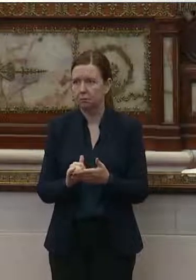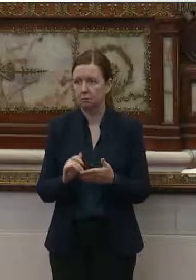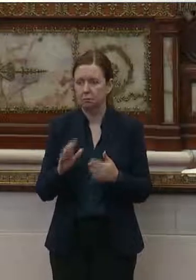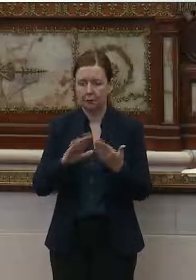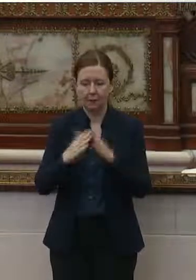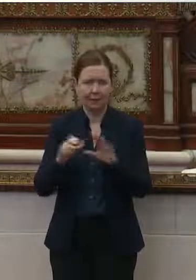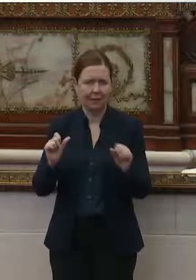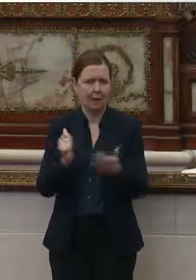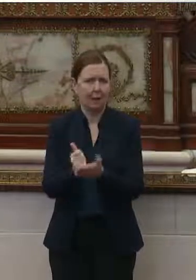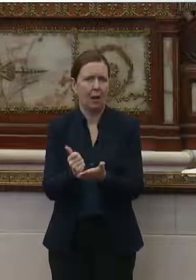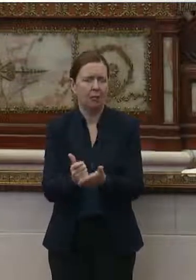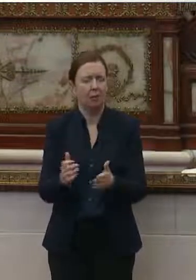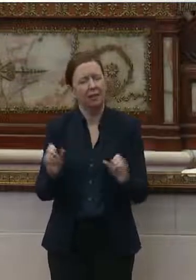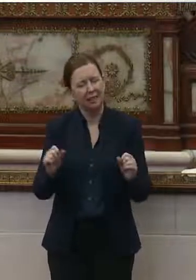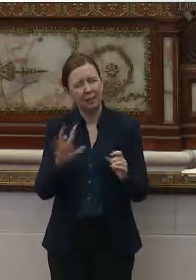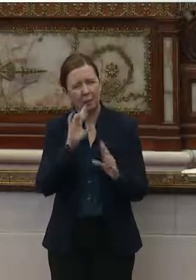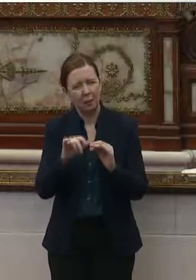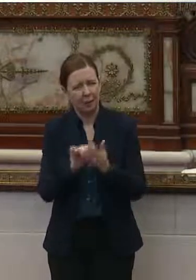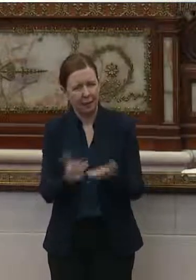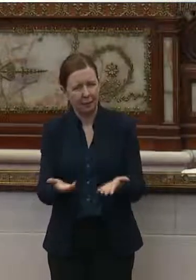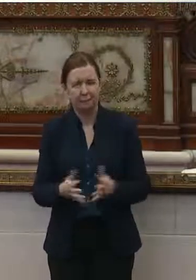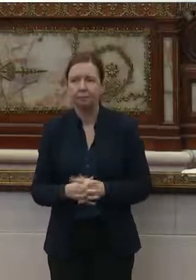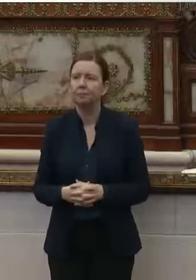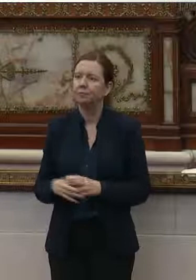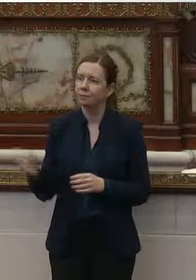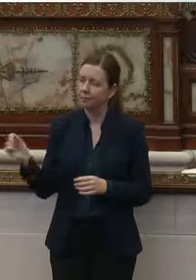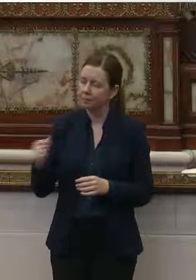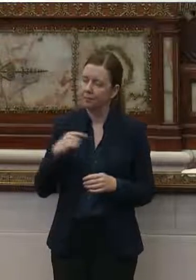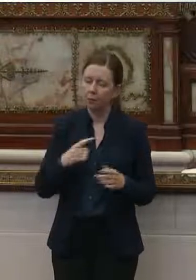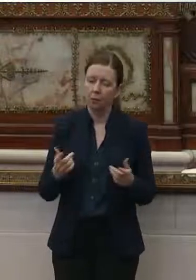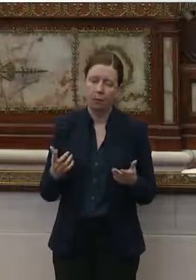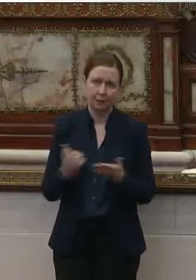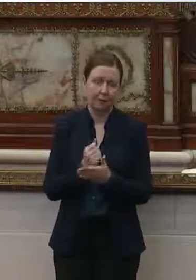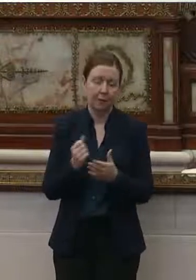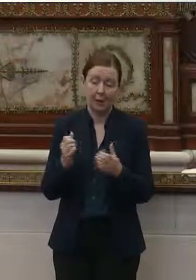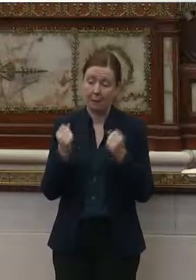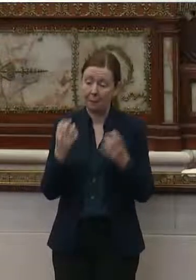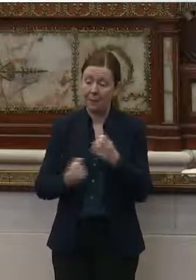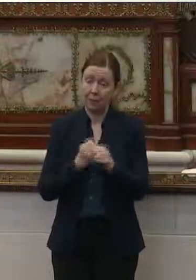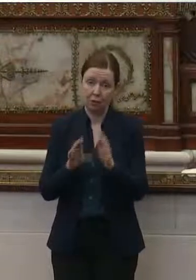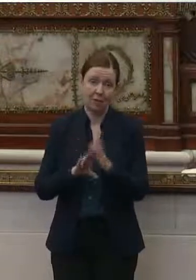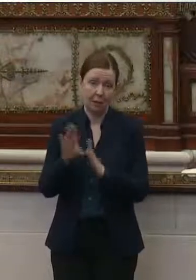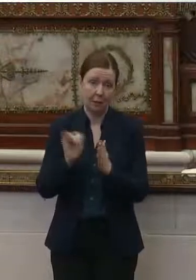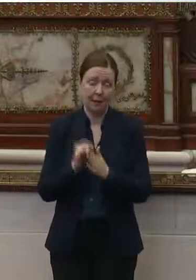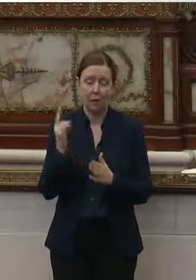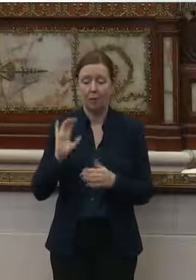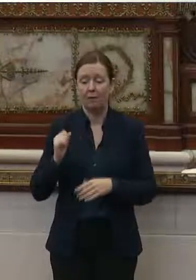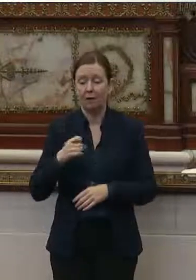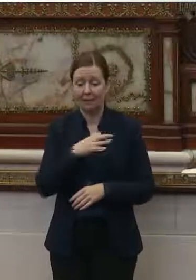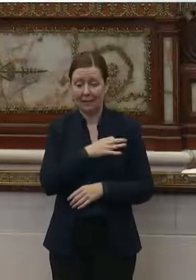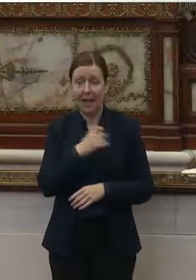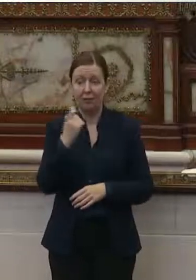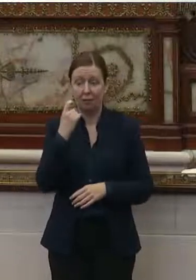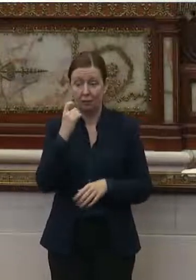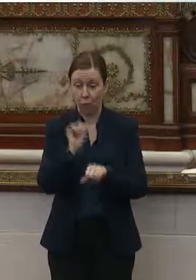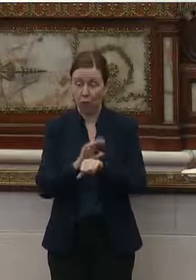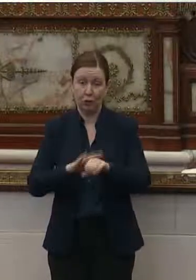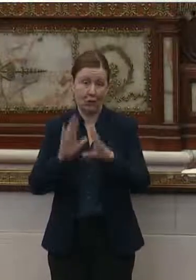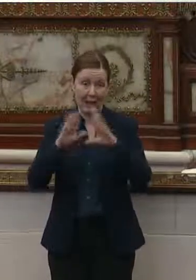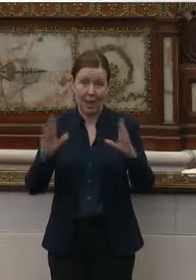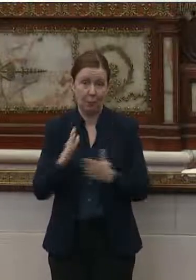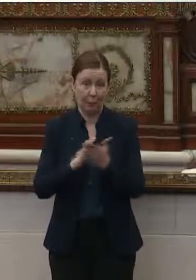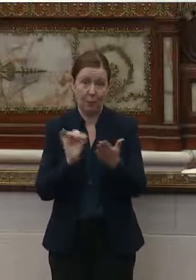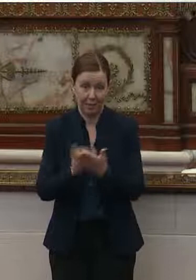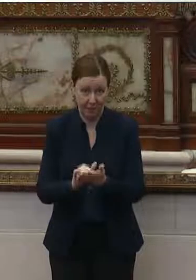the city can be helpful with. So can you talk about that? Yeah, we have spent years developing that. So one of our staff actually just works on the housing